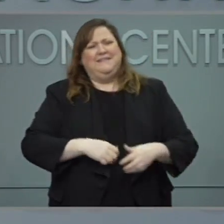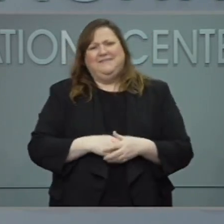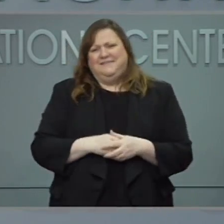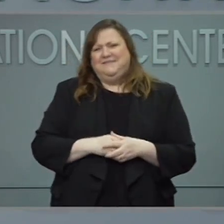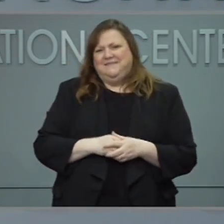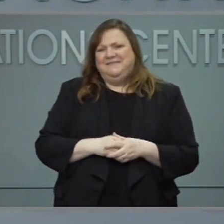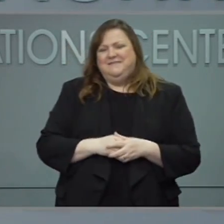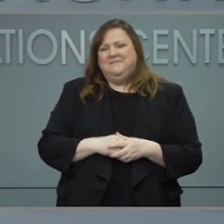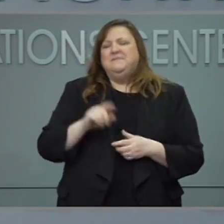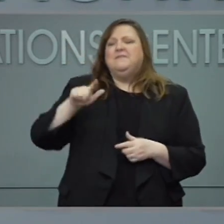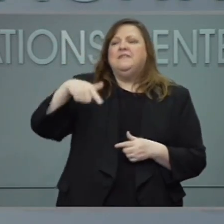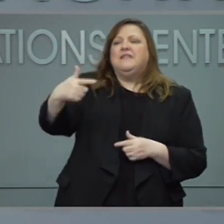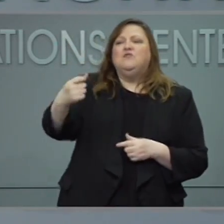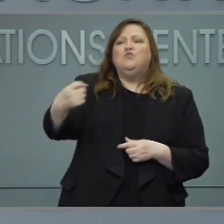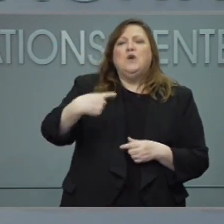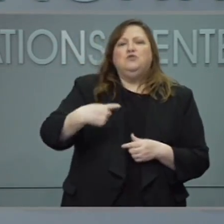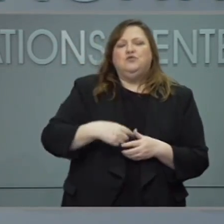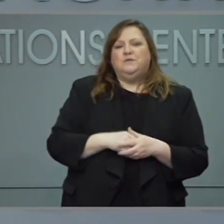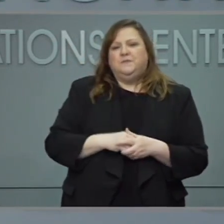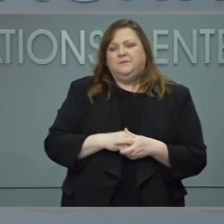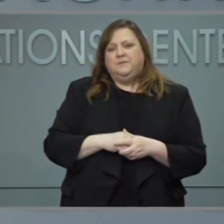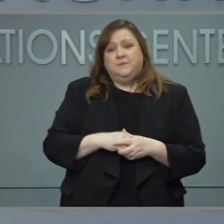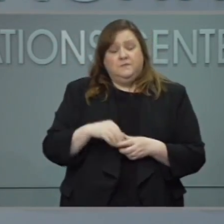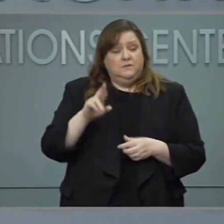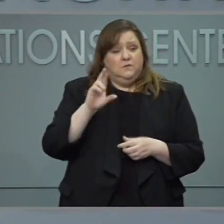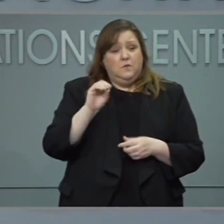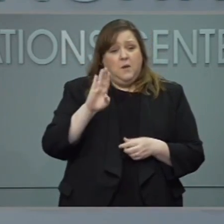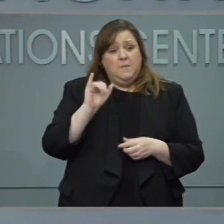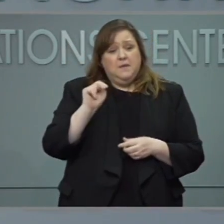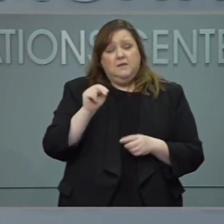Our next question is from Robin Candidate with Fox 46.